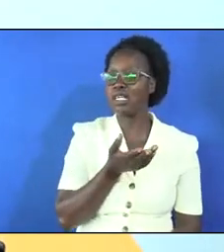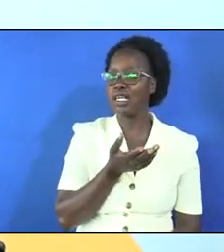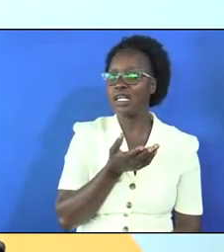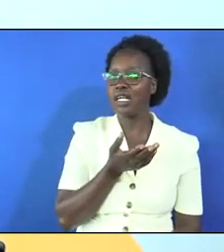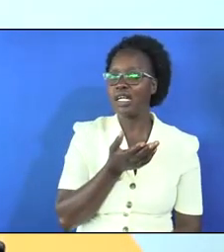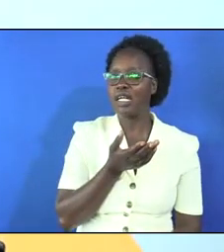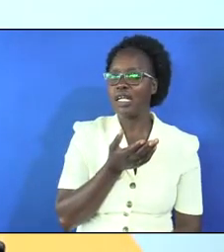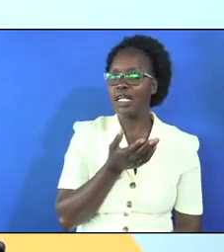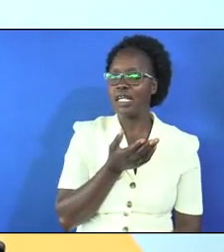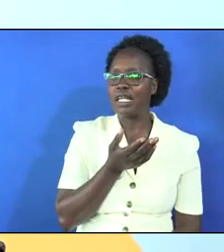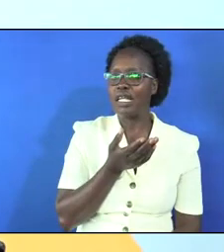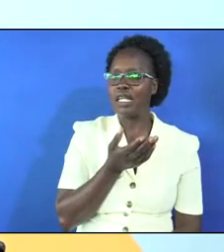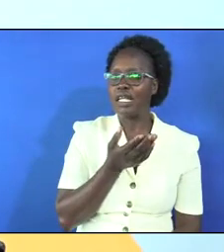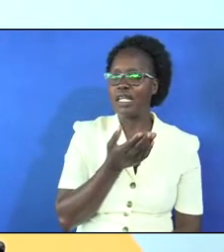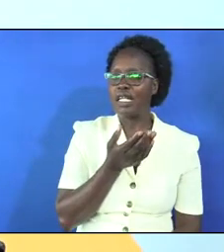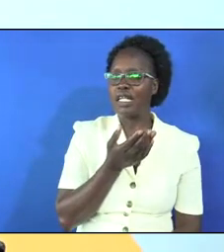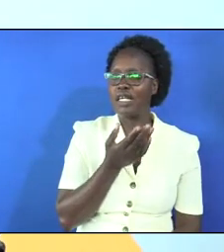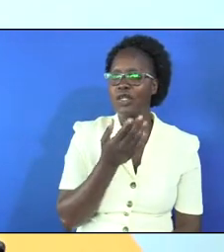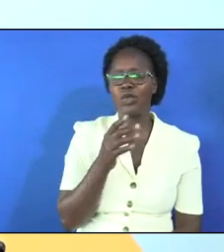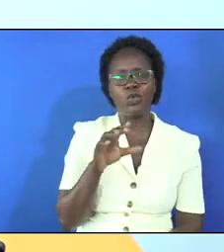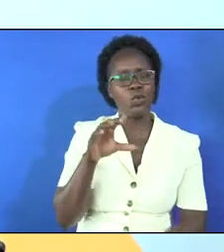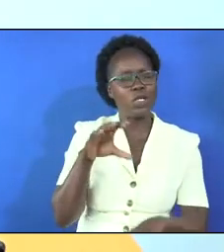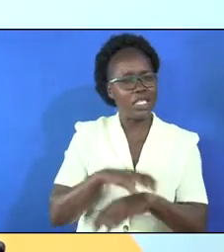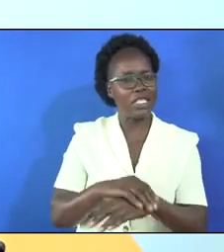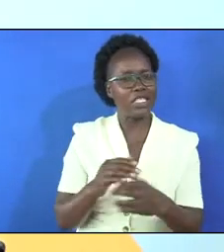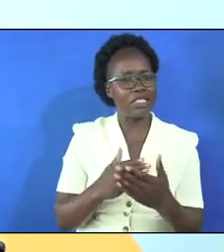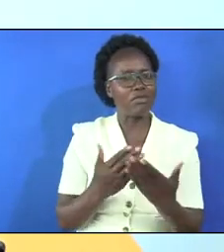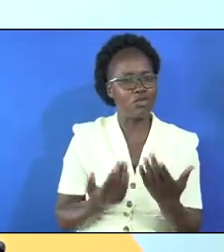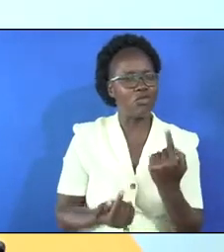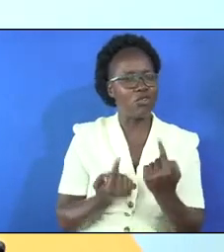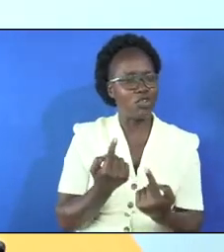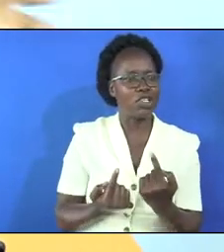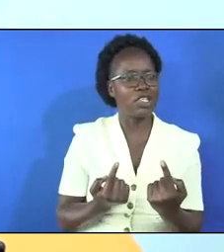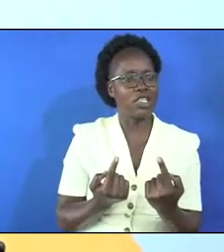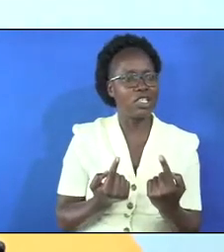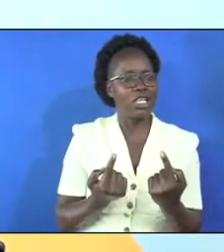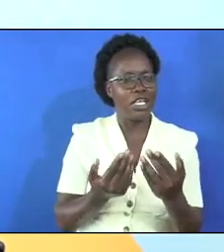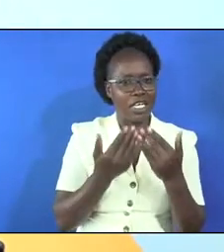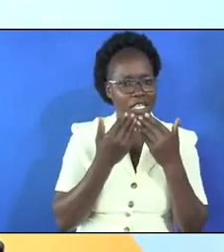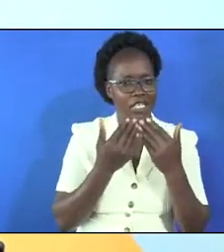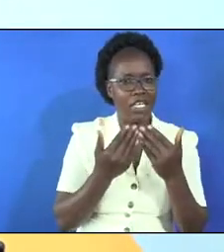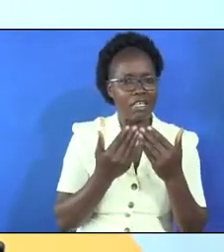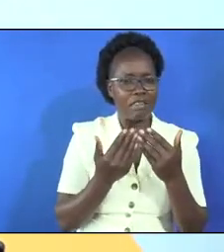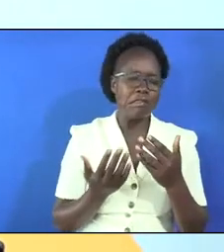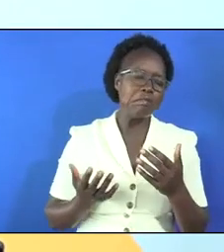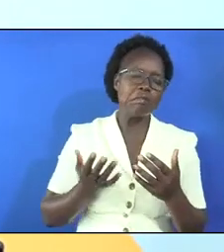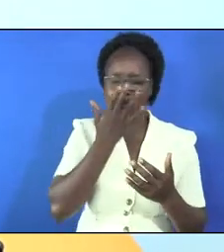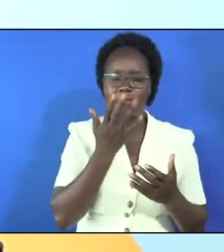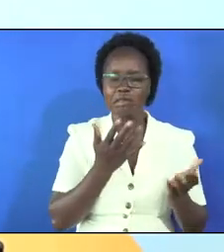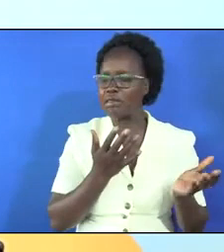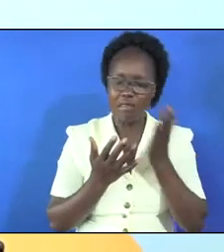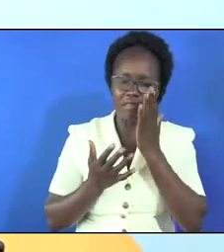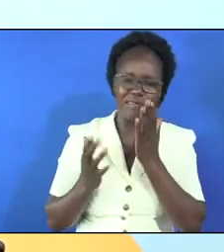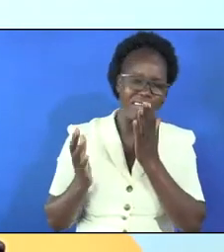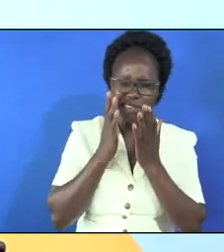you get something for cooking a thank you for cooking so